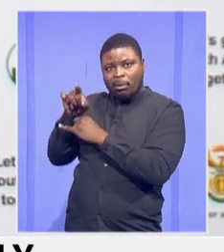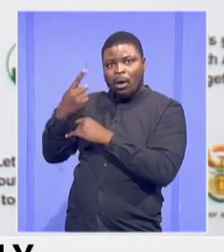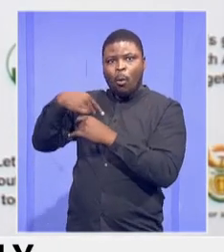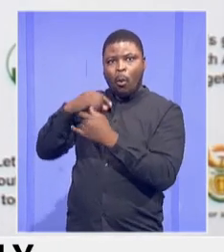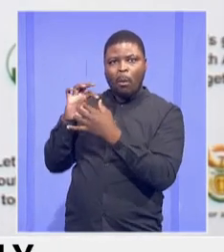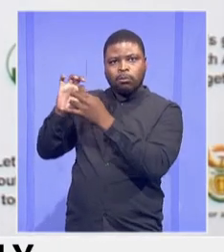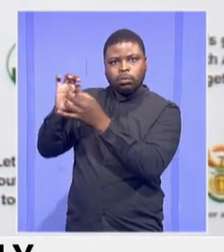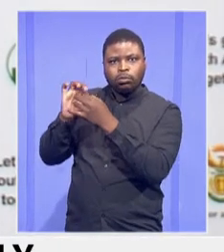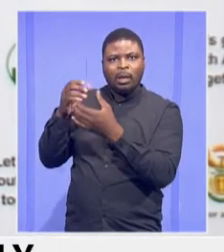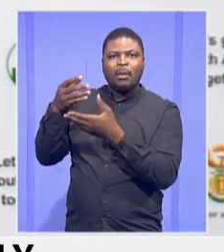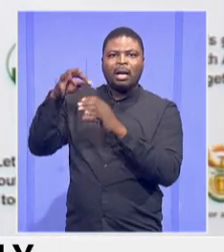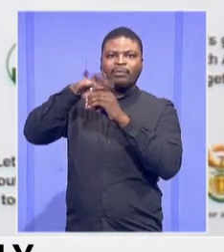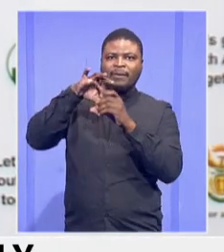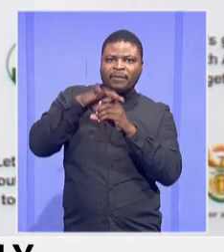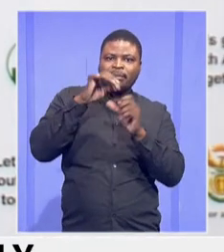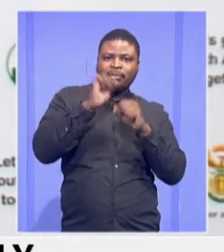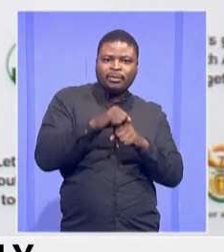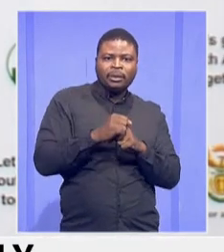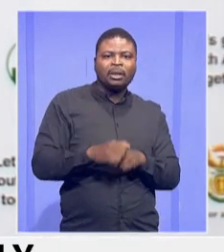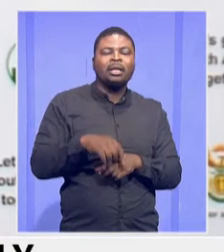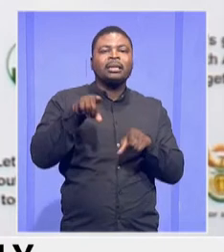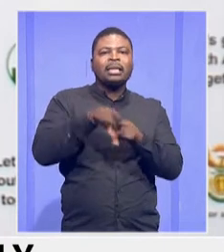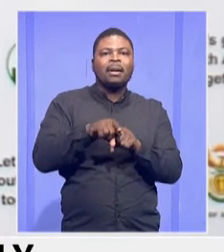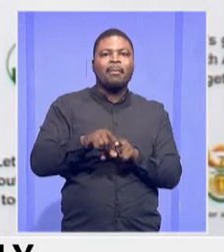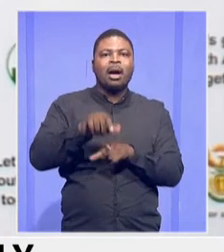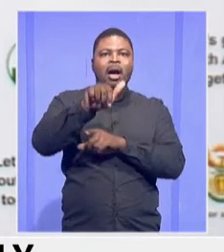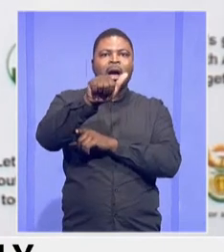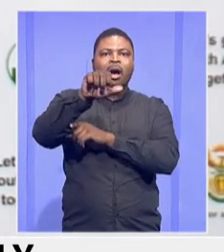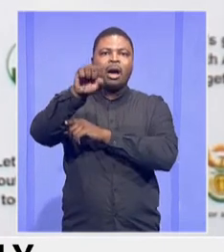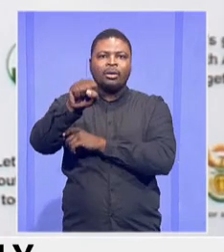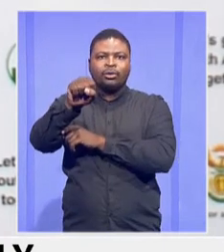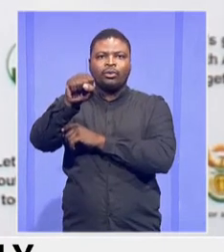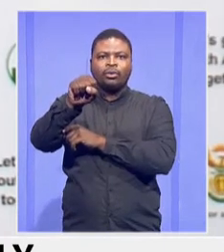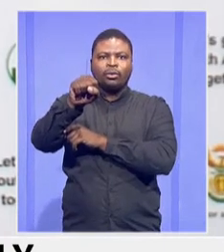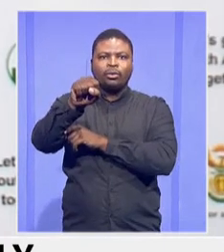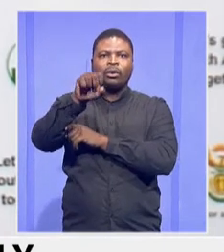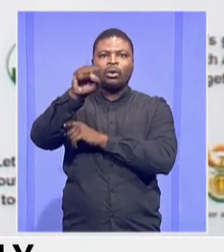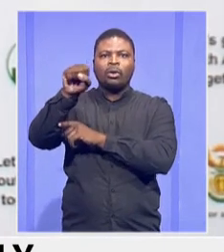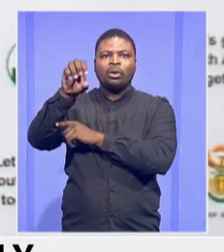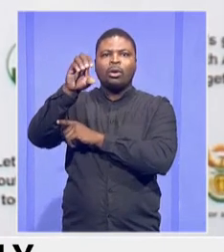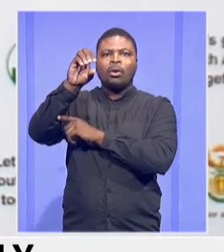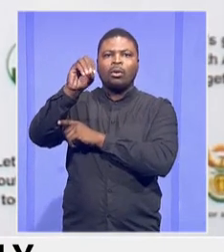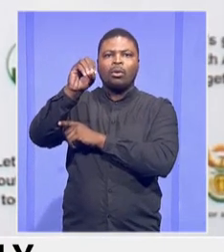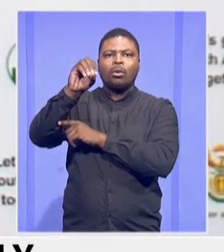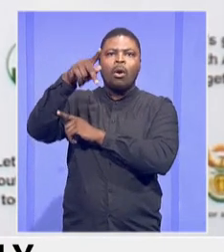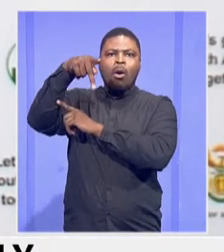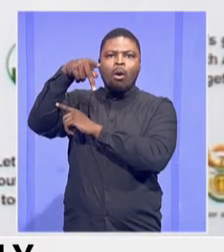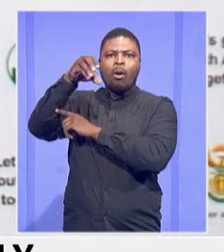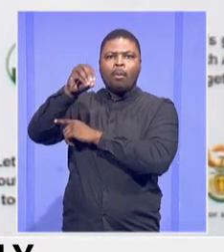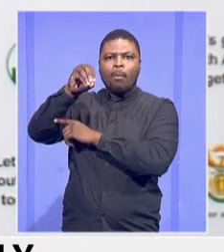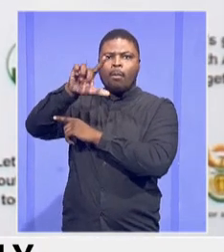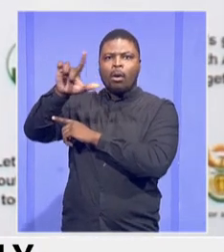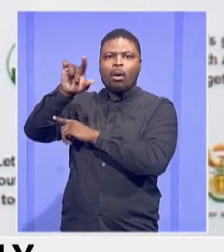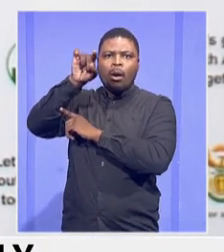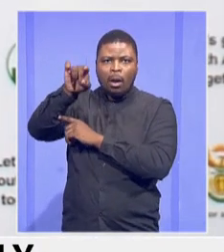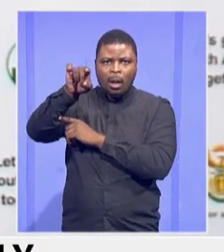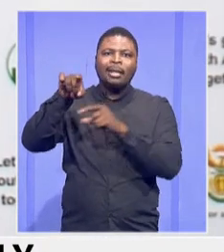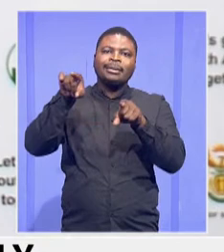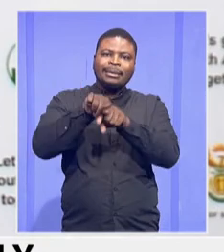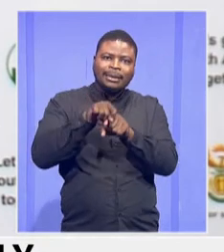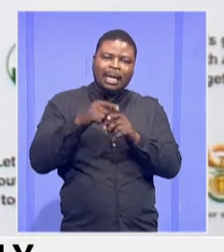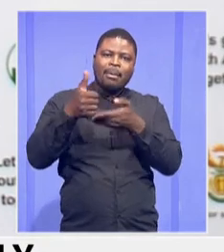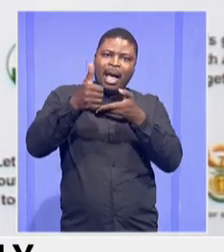Asupol has actually committed, Minister, to additional 100 schools that they are going to help us with to eradicate